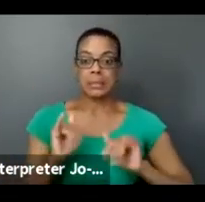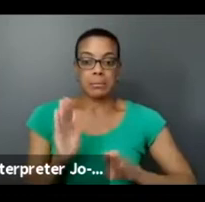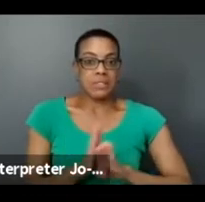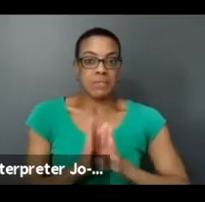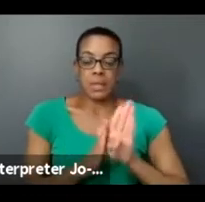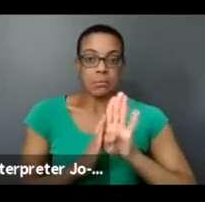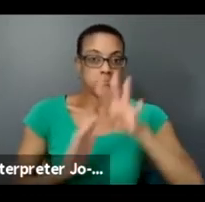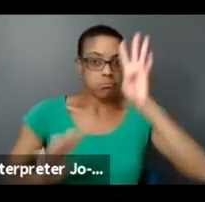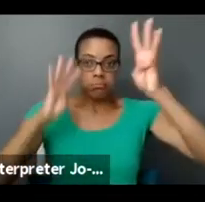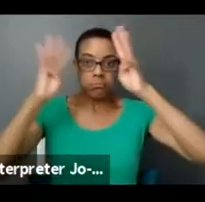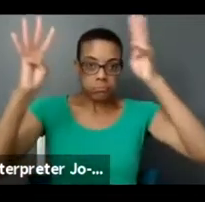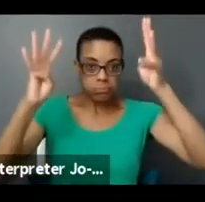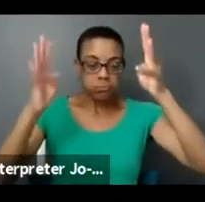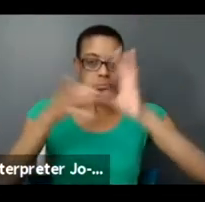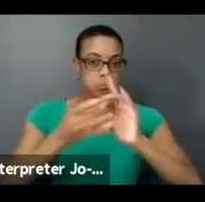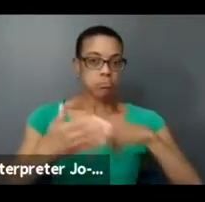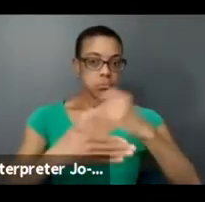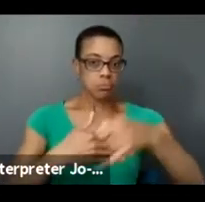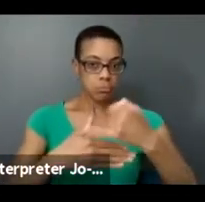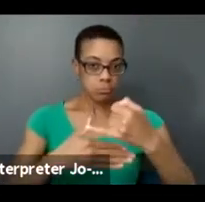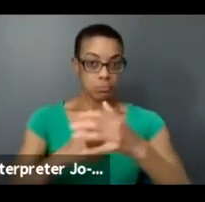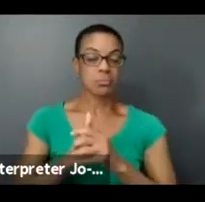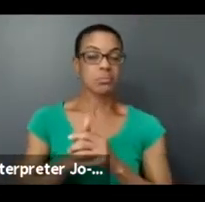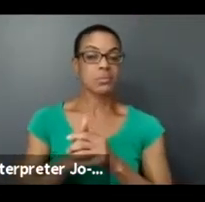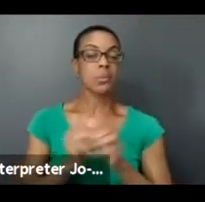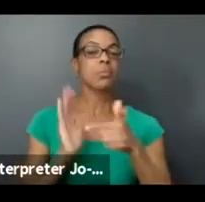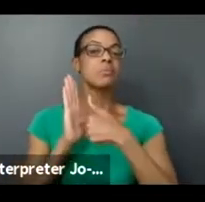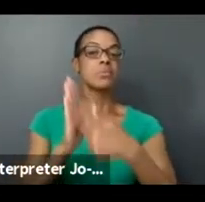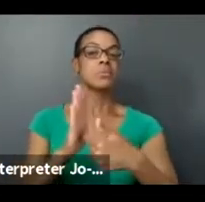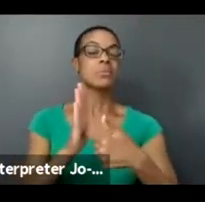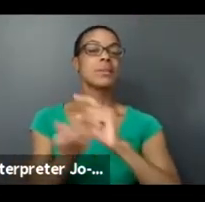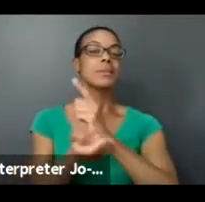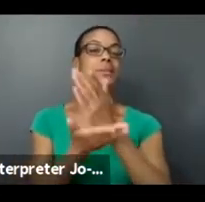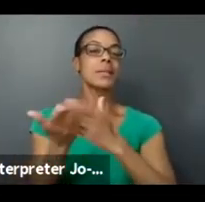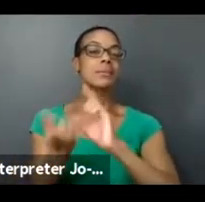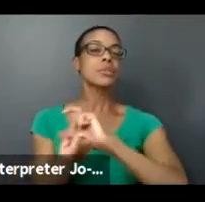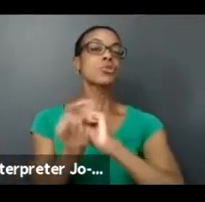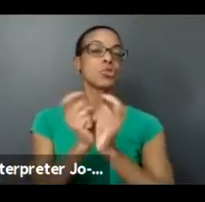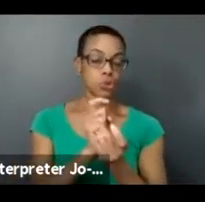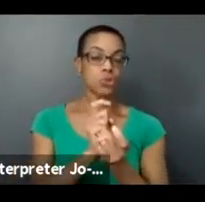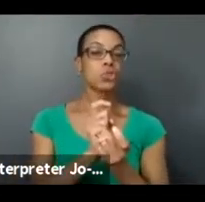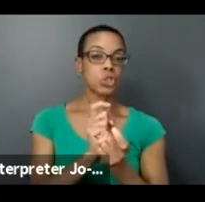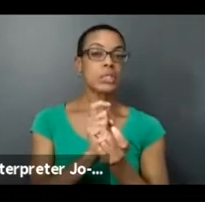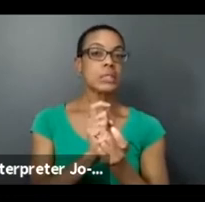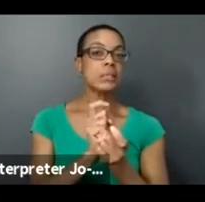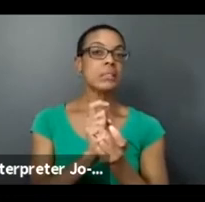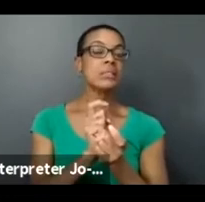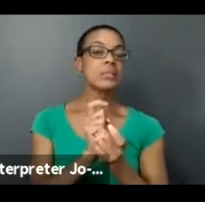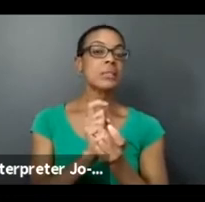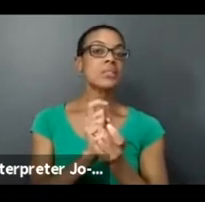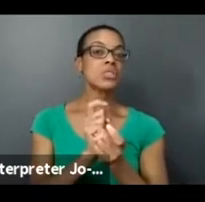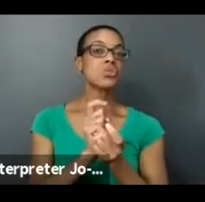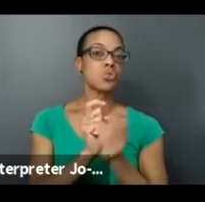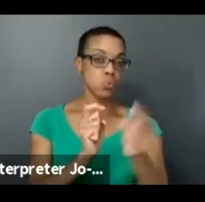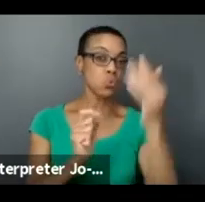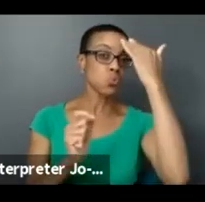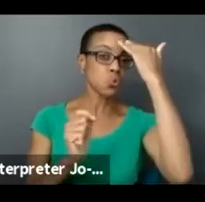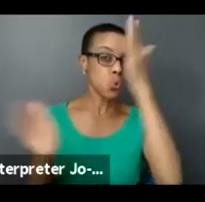with this program and I want to share some of the changes that you can expect when applying to this program.